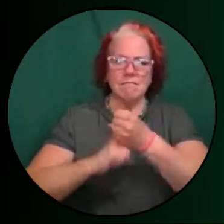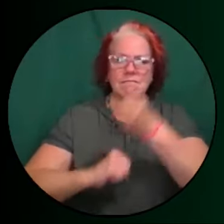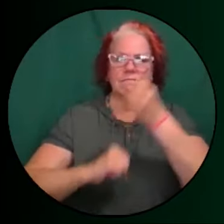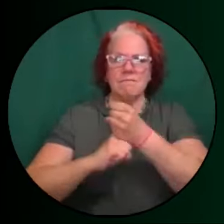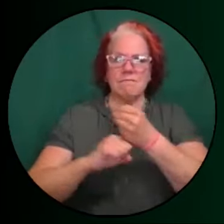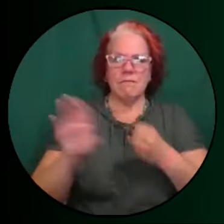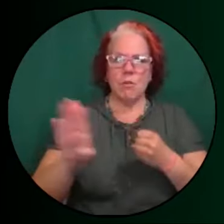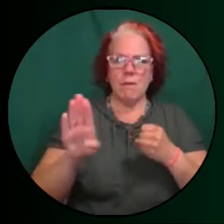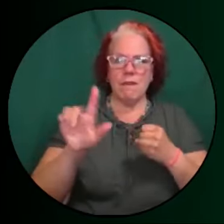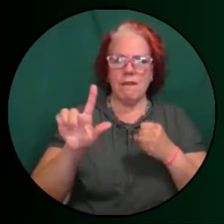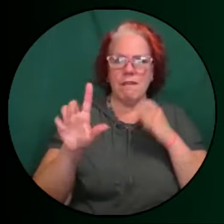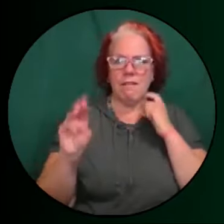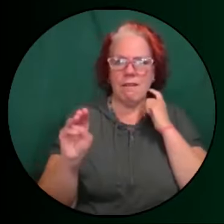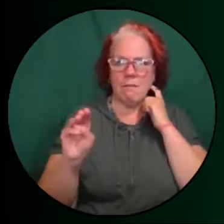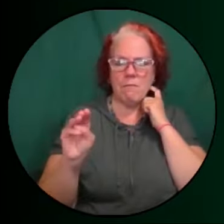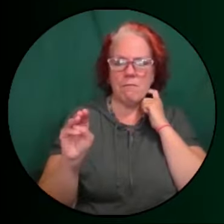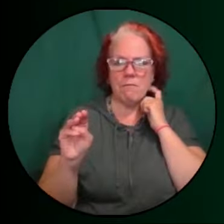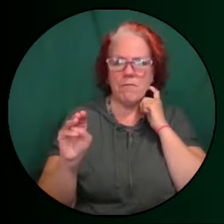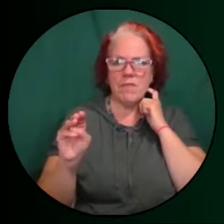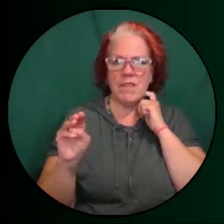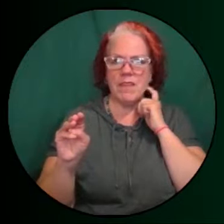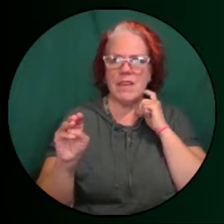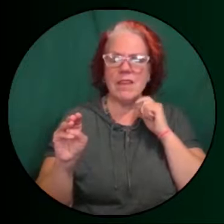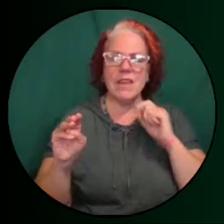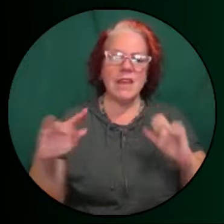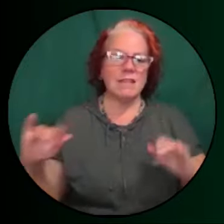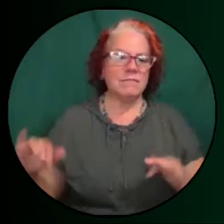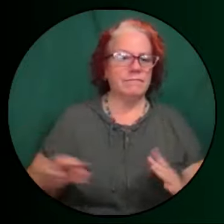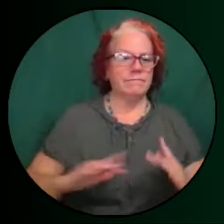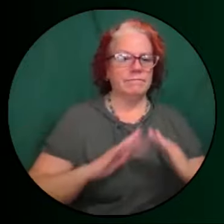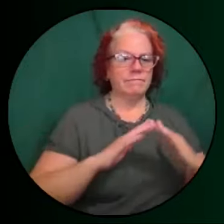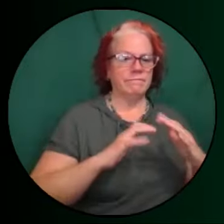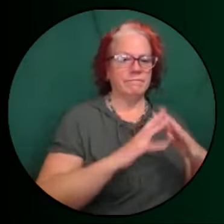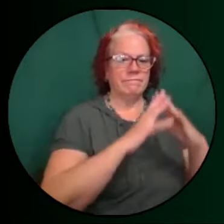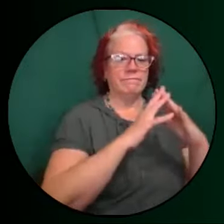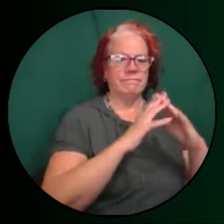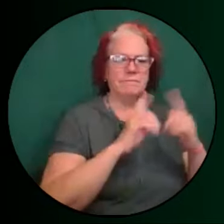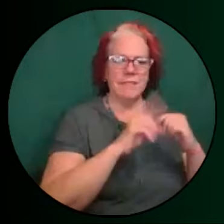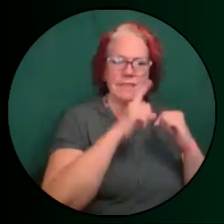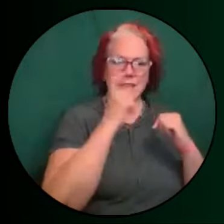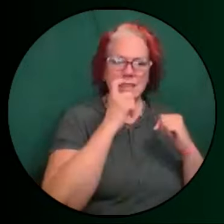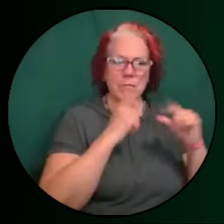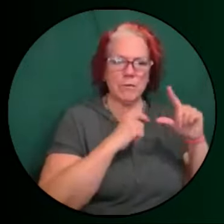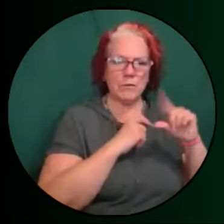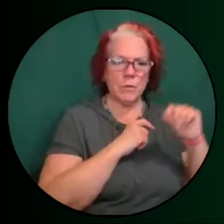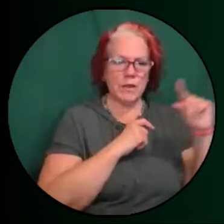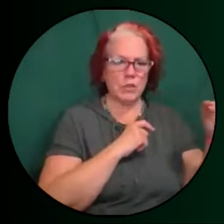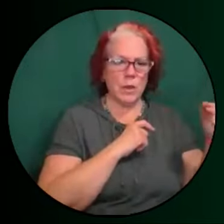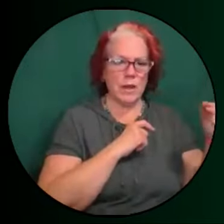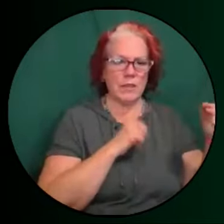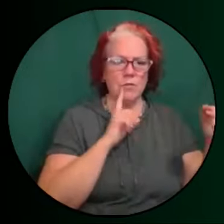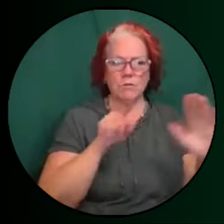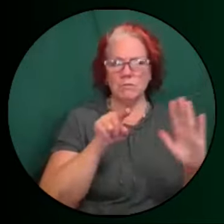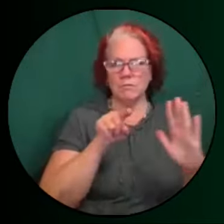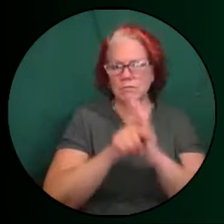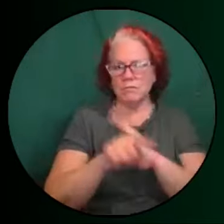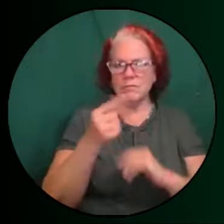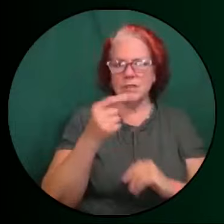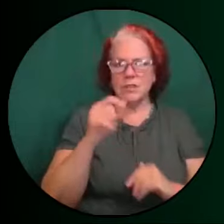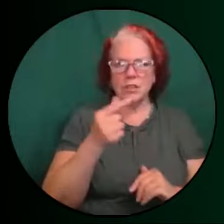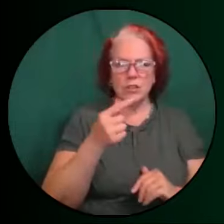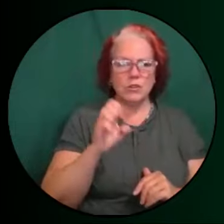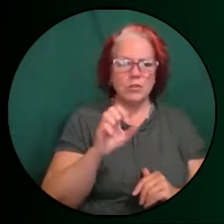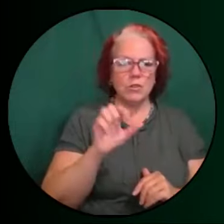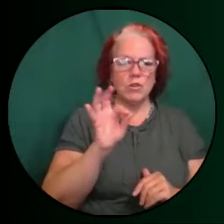Then all of this culminated in the summer of 2020 with the response to the police murders of George Floyd and